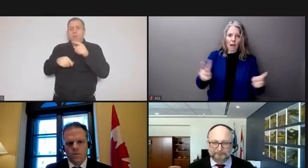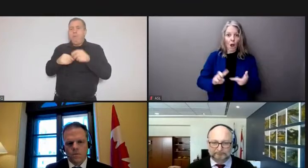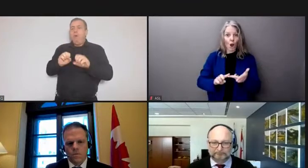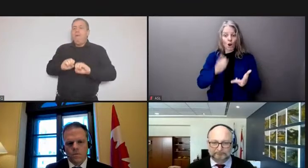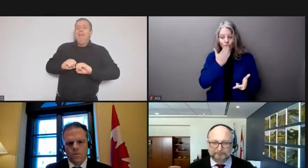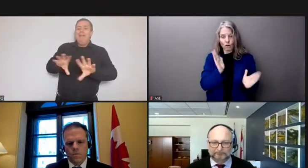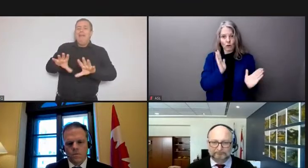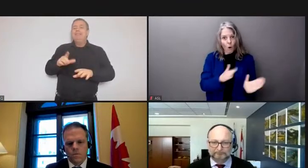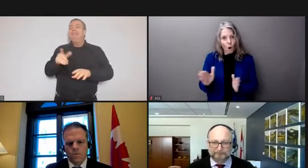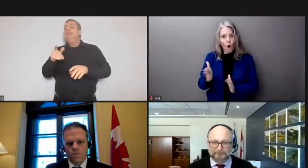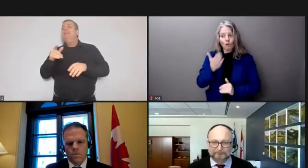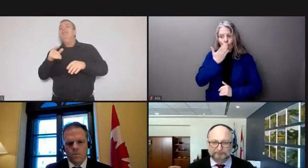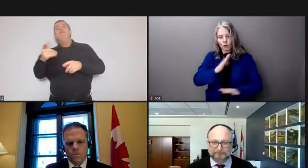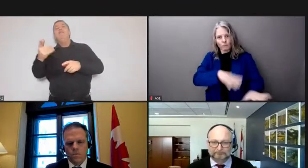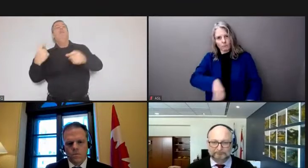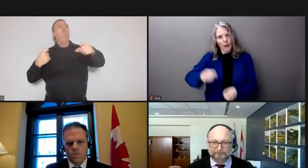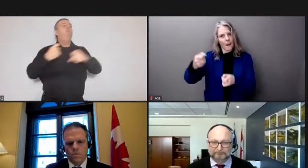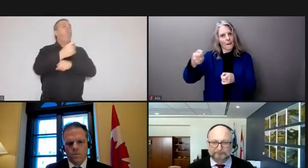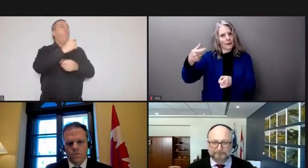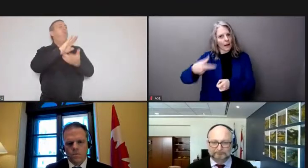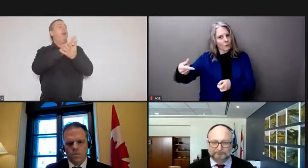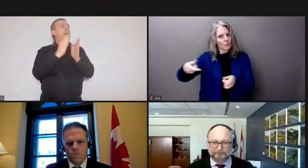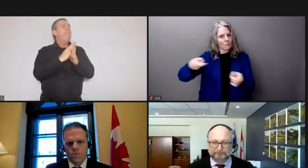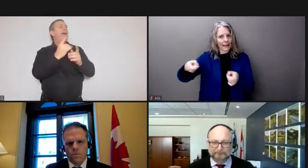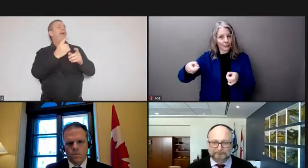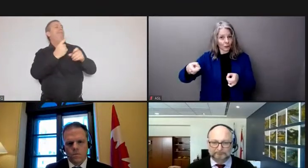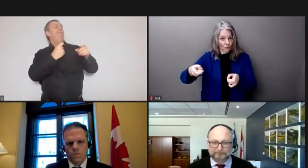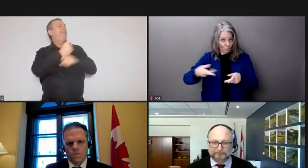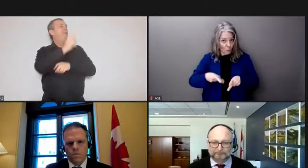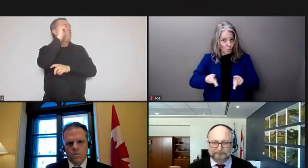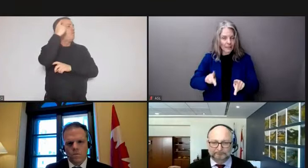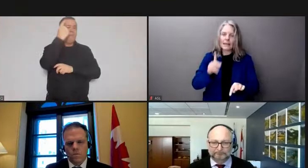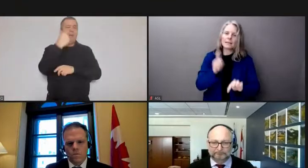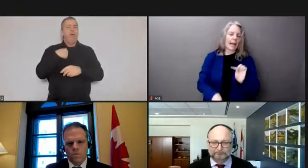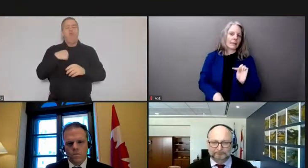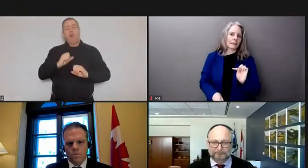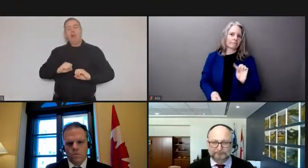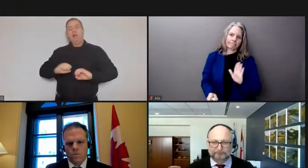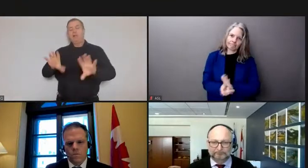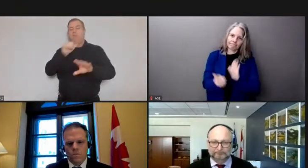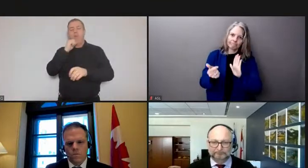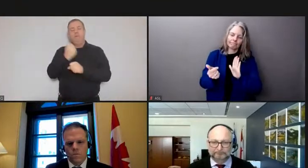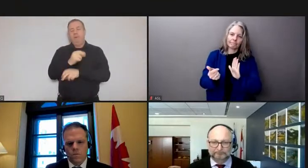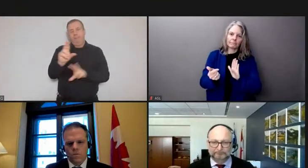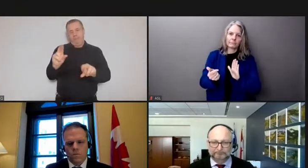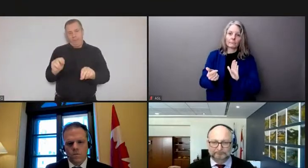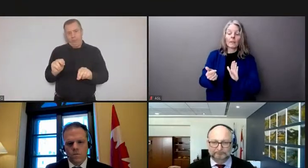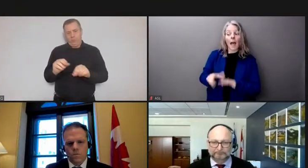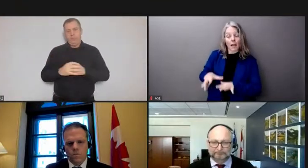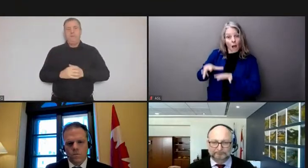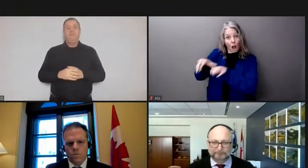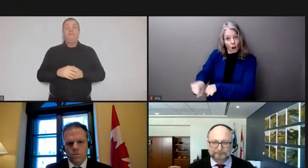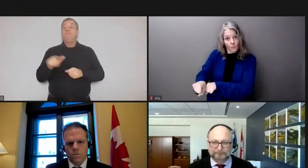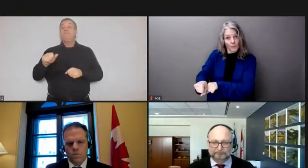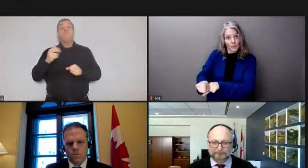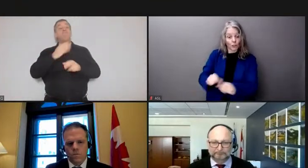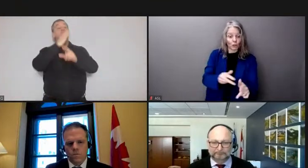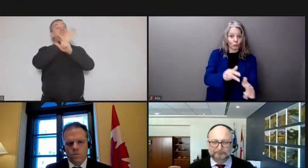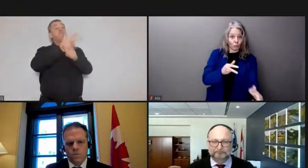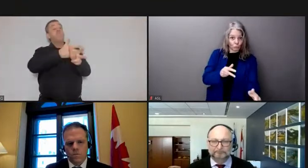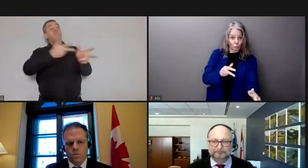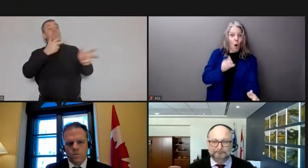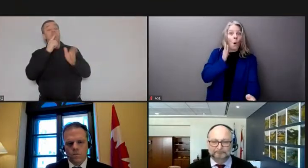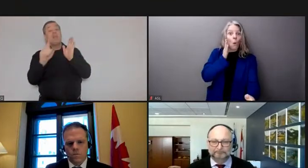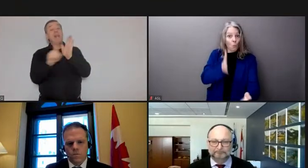will not be allowed to do so these illegal blockades and occupations will end and they will end